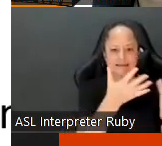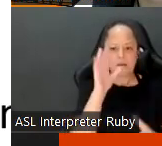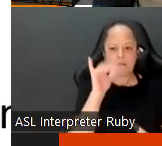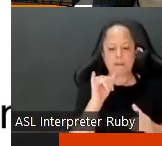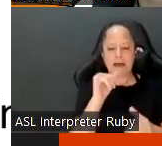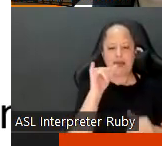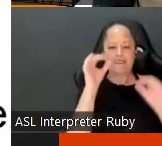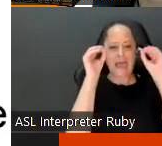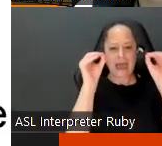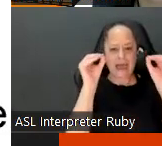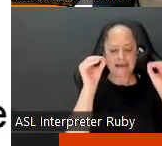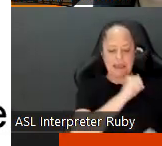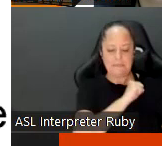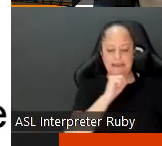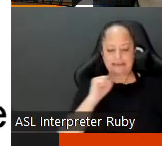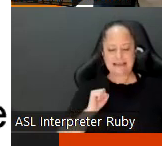academic senate president